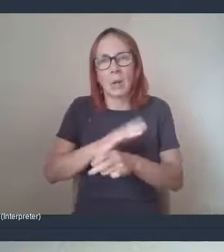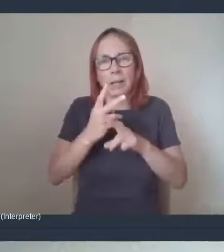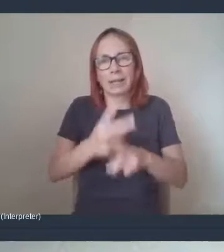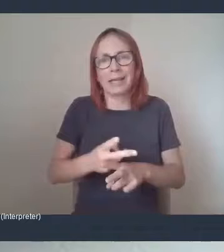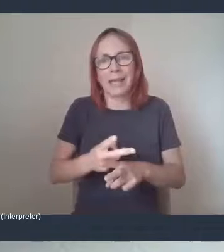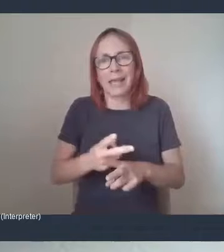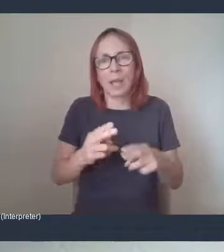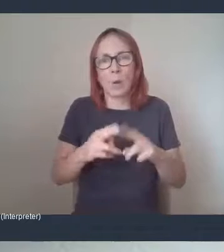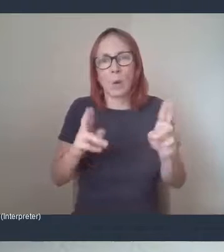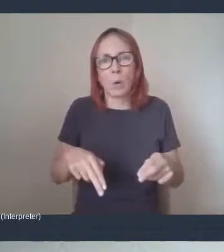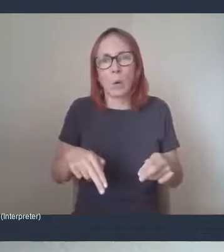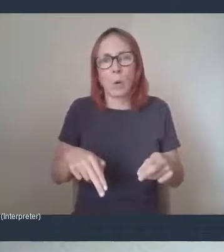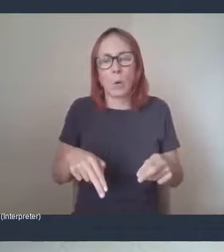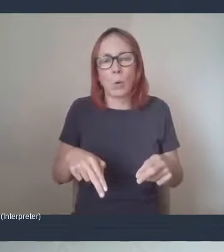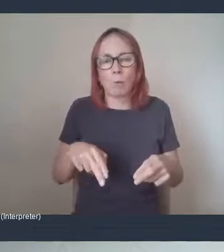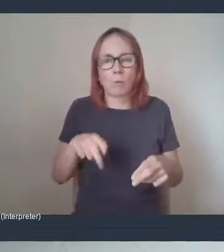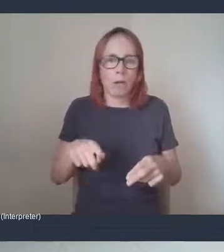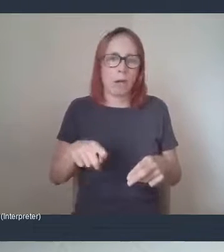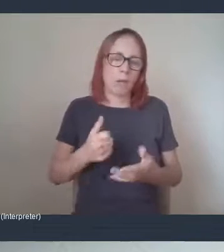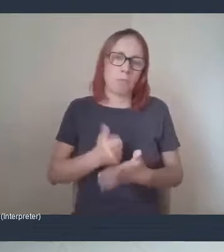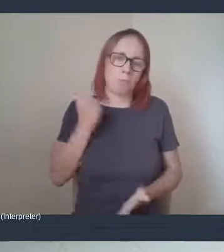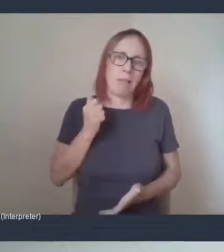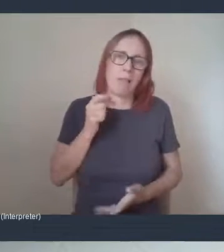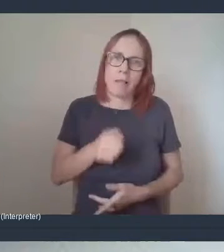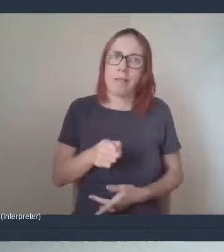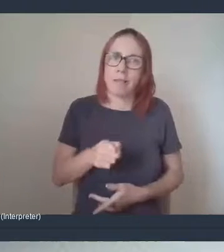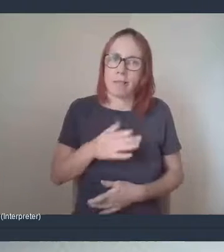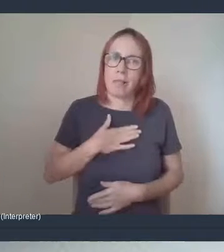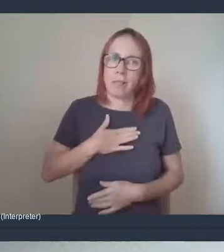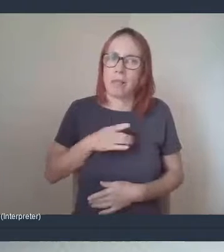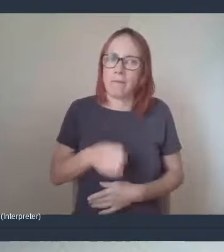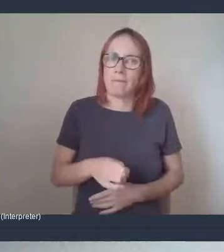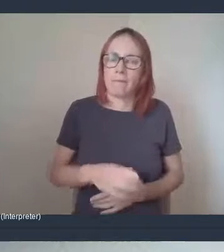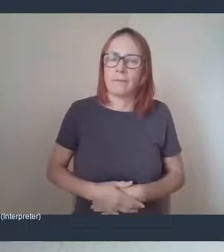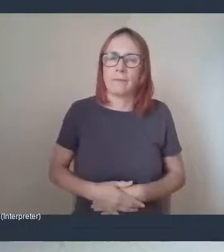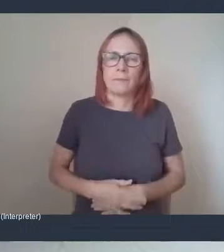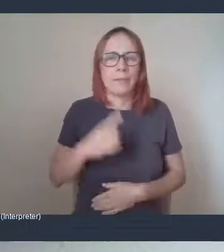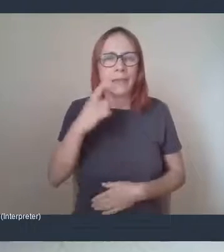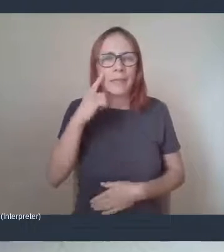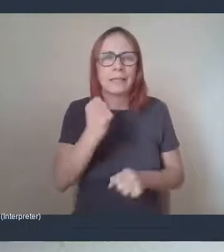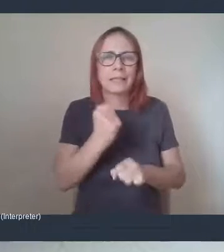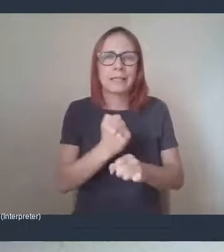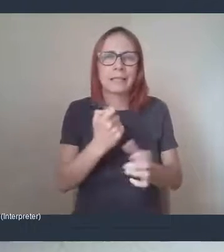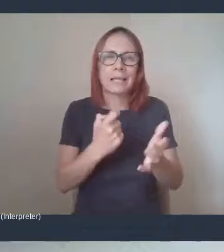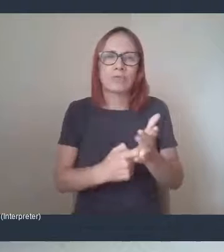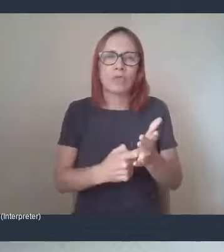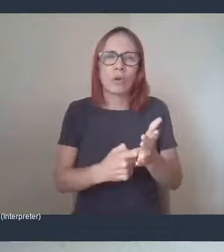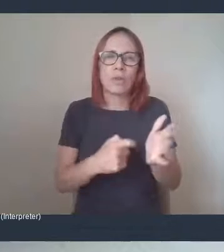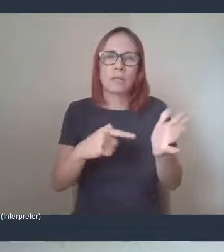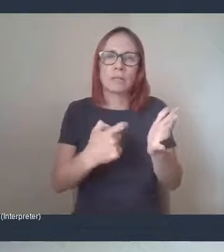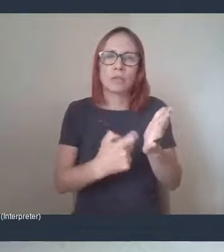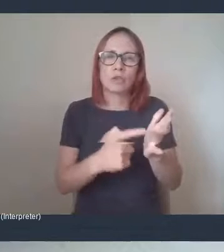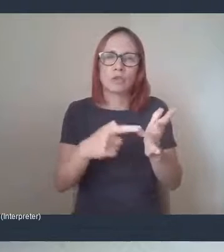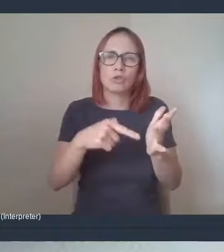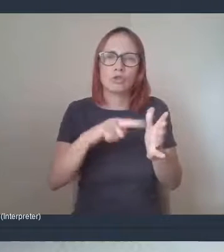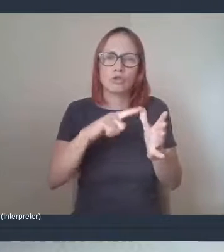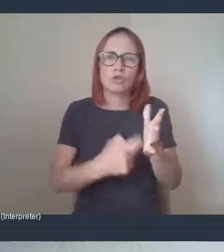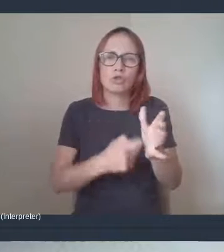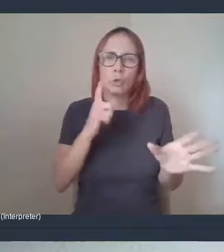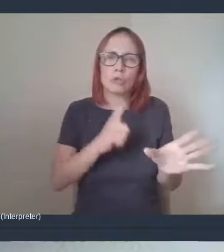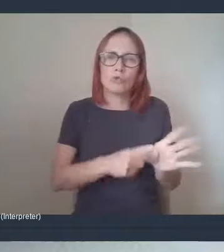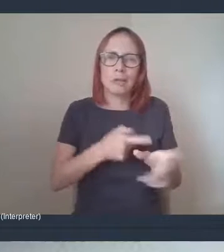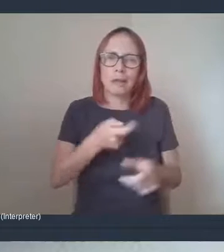difference for them that day was just fantastic. I think like going off this Rotary Club as well, we're putting on performances at local care homes